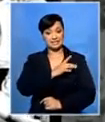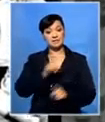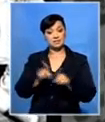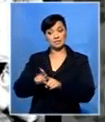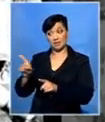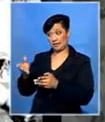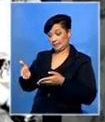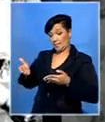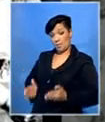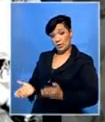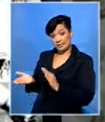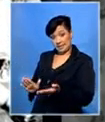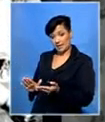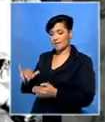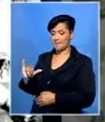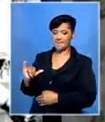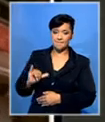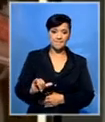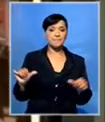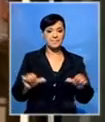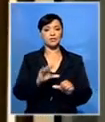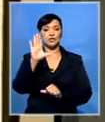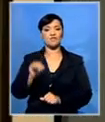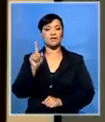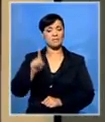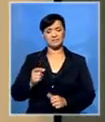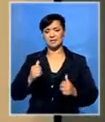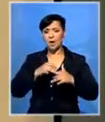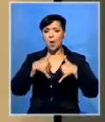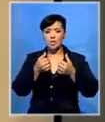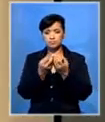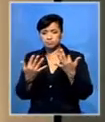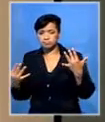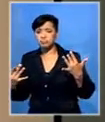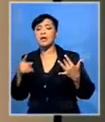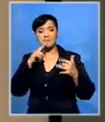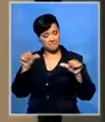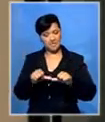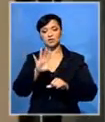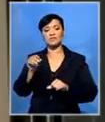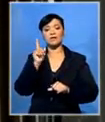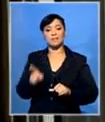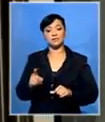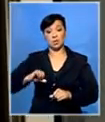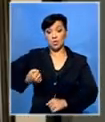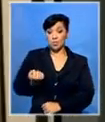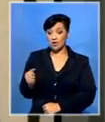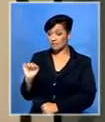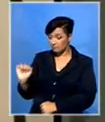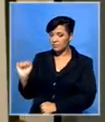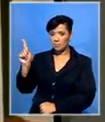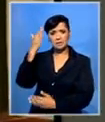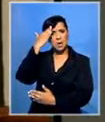home his mortal remains and his many awards, which his wife Louise wants to give so that South Africans might